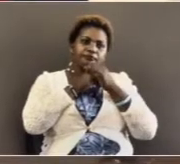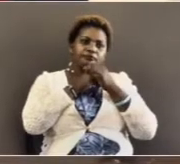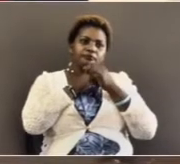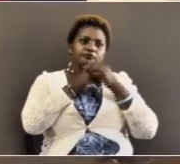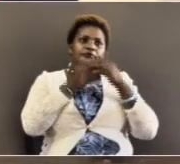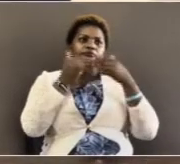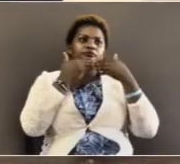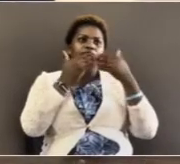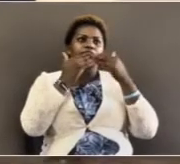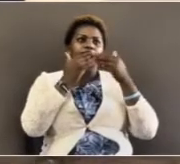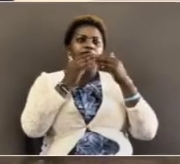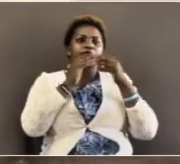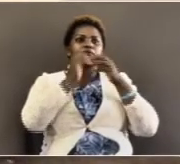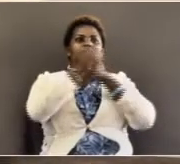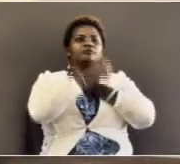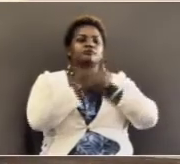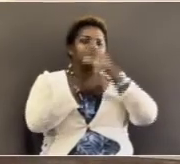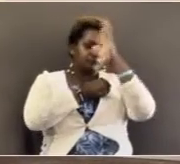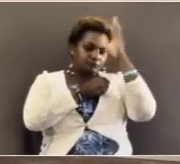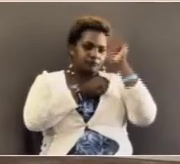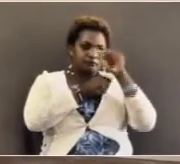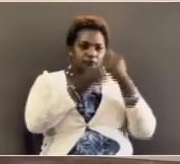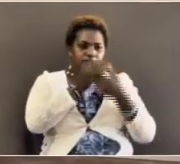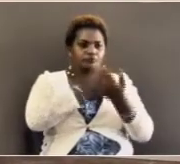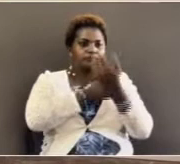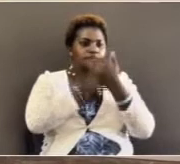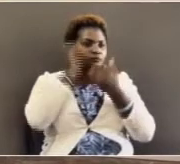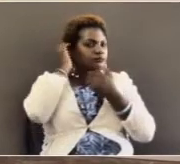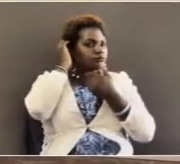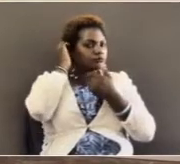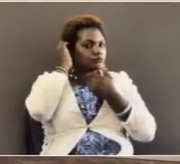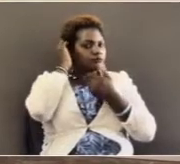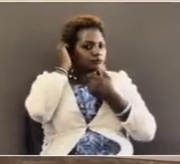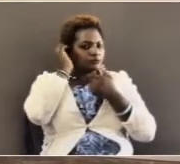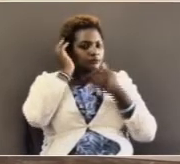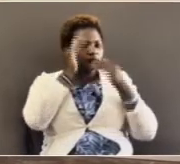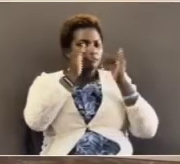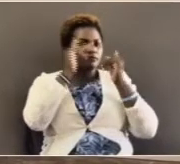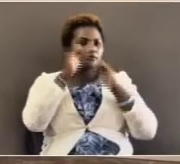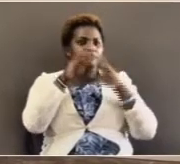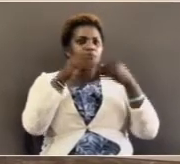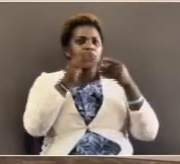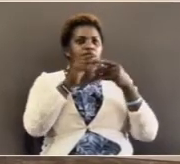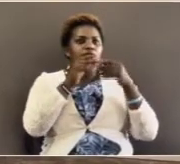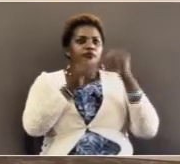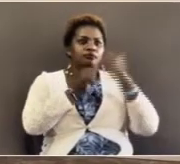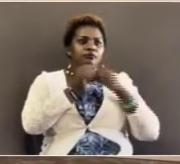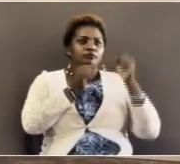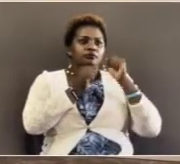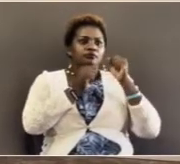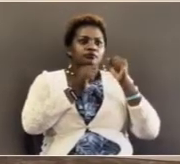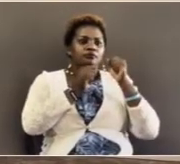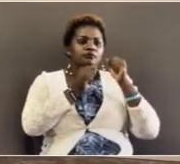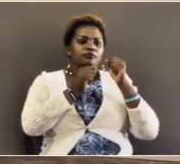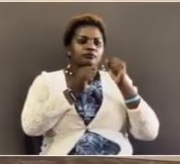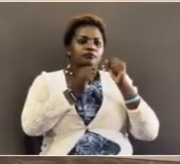And we want to thank your loving Father even for this morning that you've given to each one of us to wake up